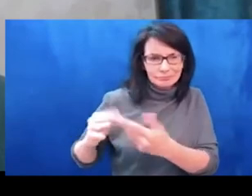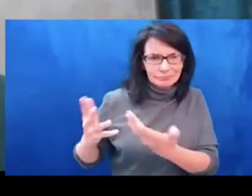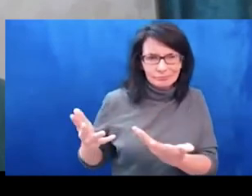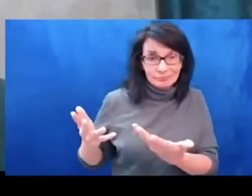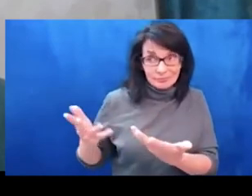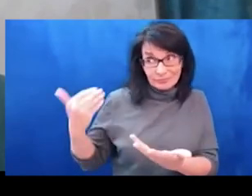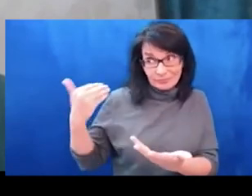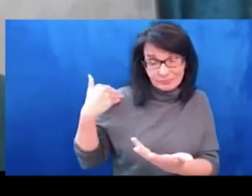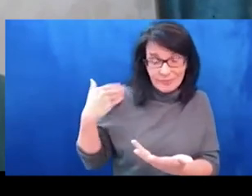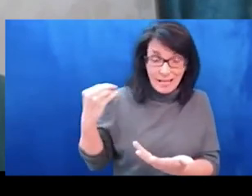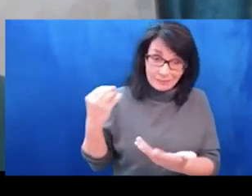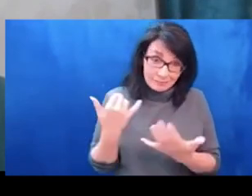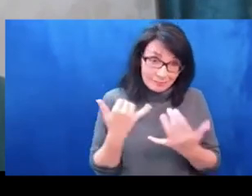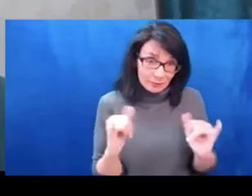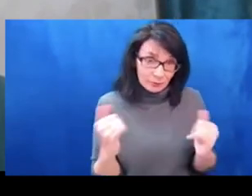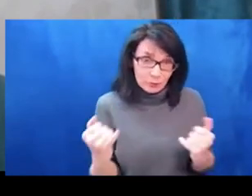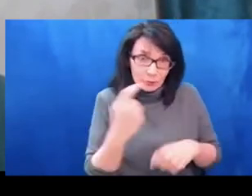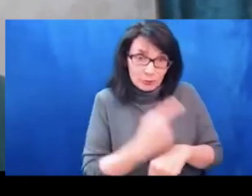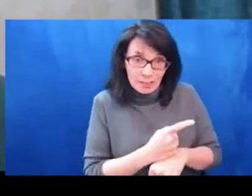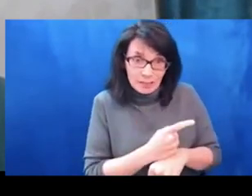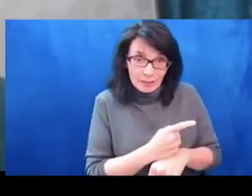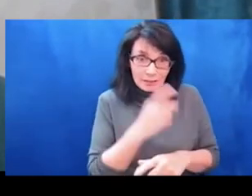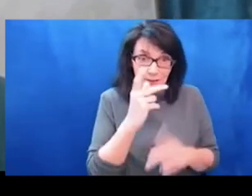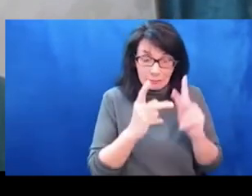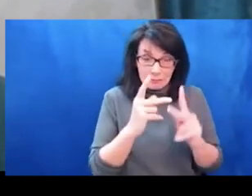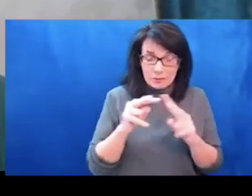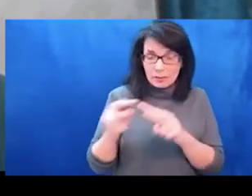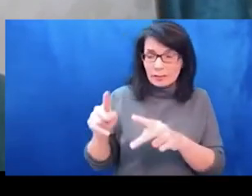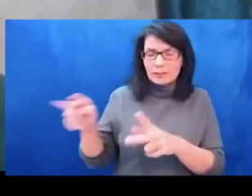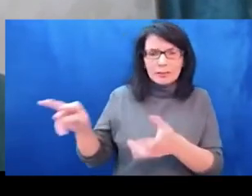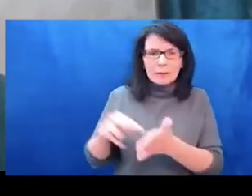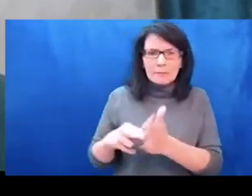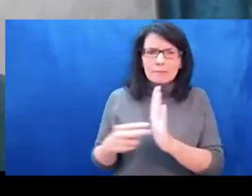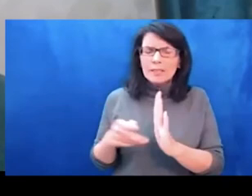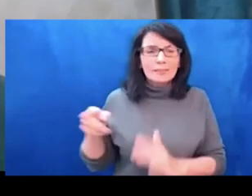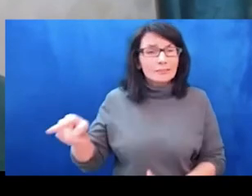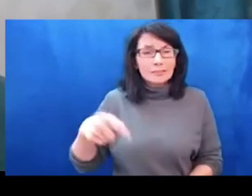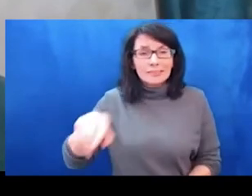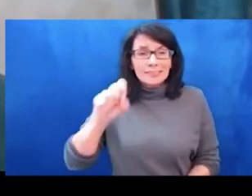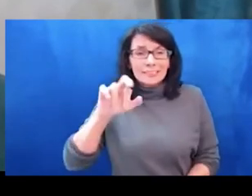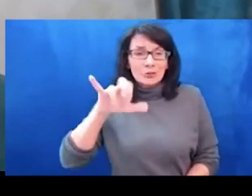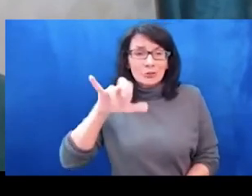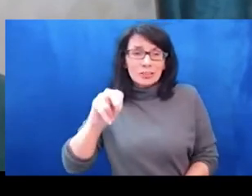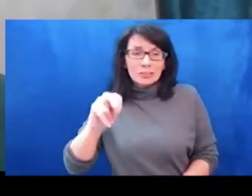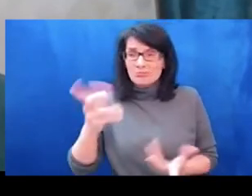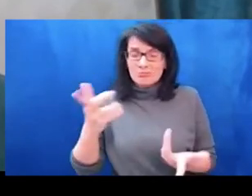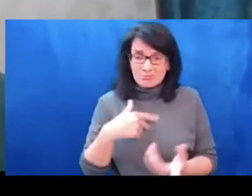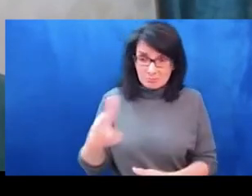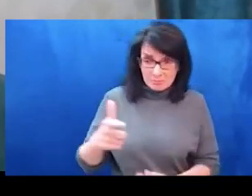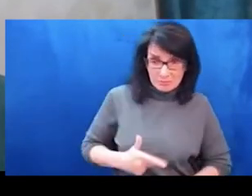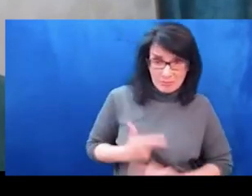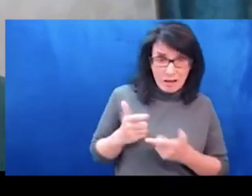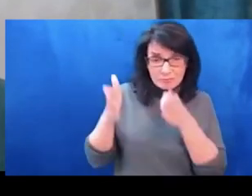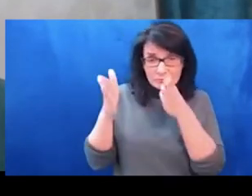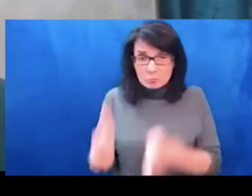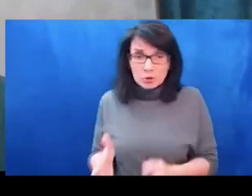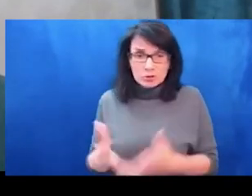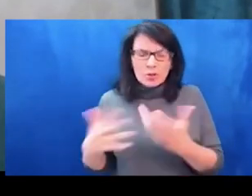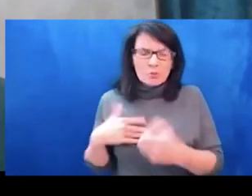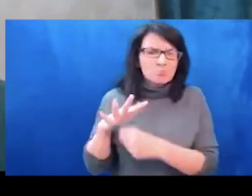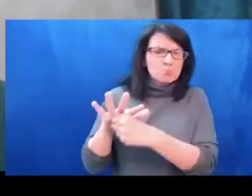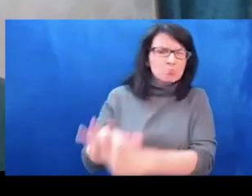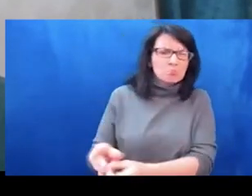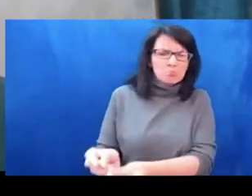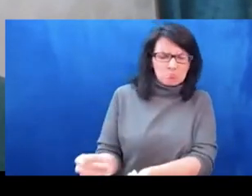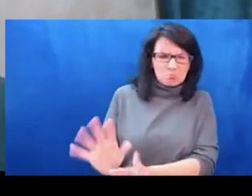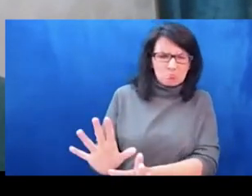worthless. As a result of that, the death of thousands and hundreds of thousands of Syrians passed almost unnoticed. The